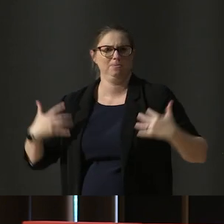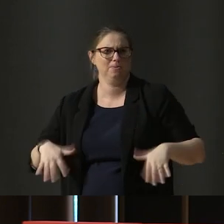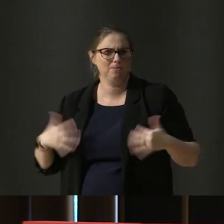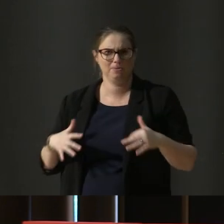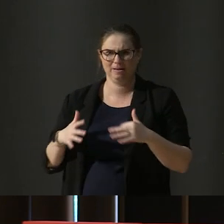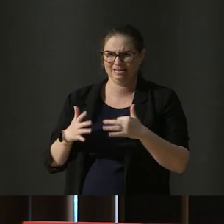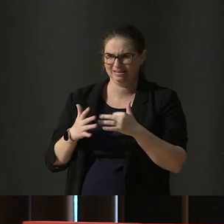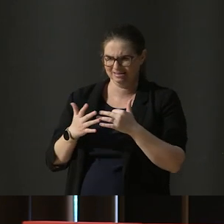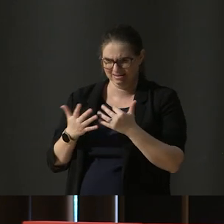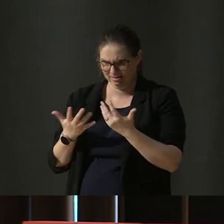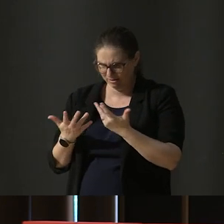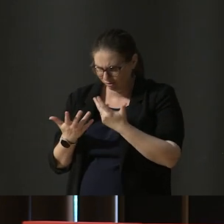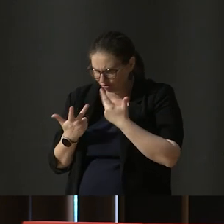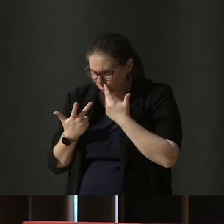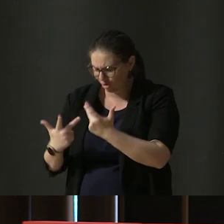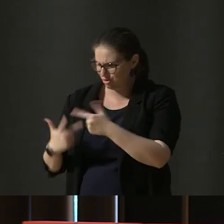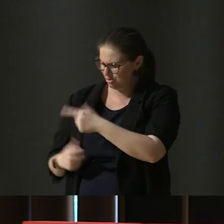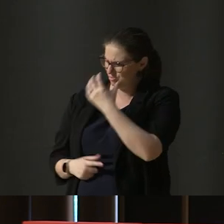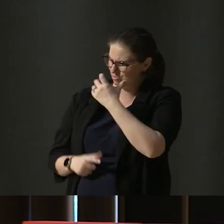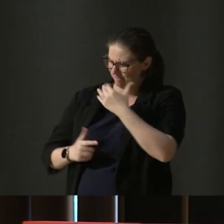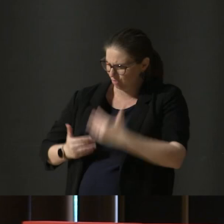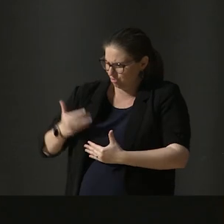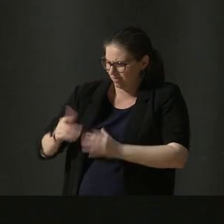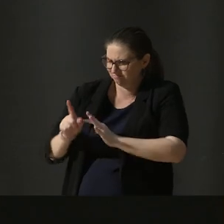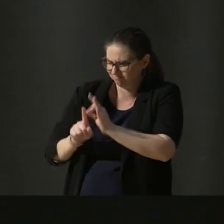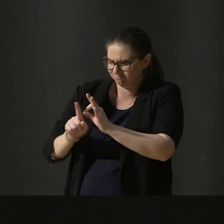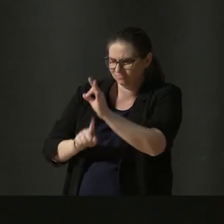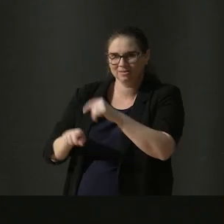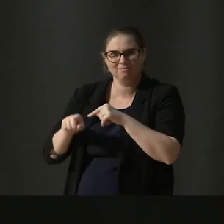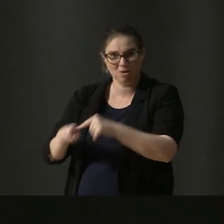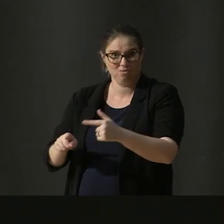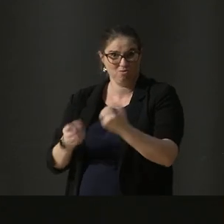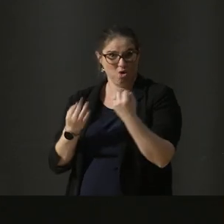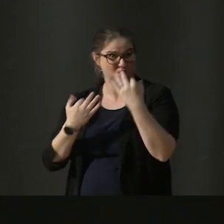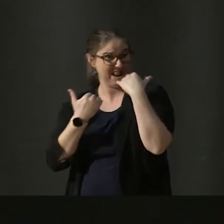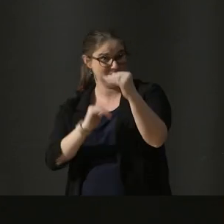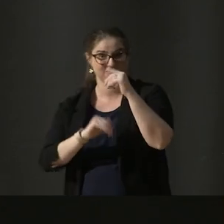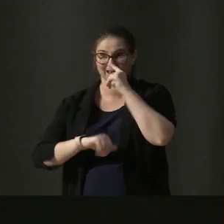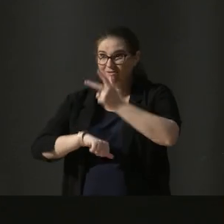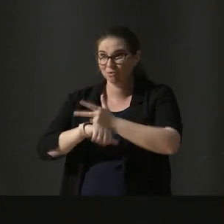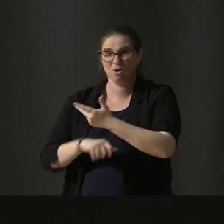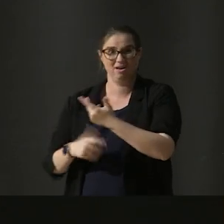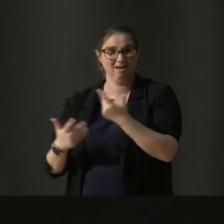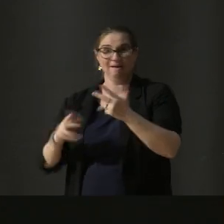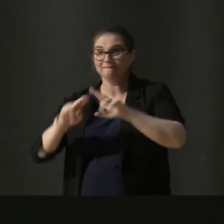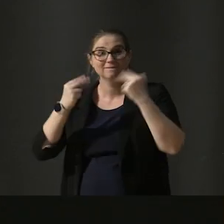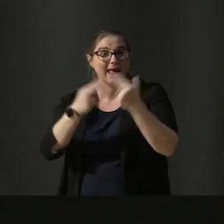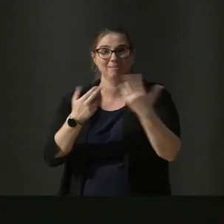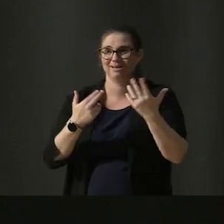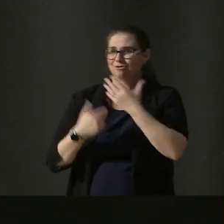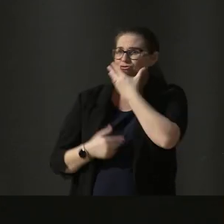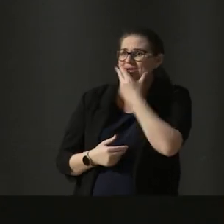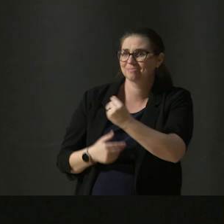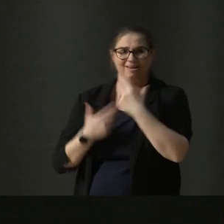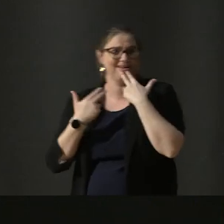with no creative limits on what you can learn and record. Round up the family and film a Christmas carol that you can email to your